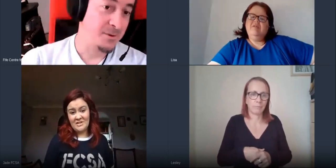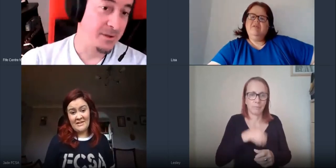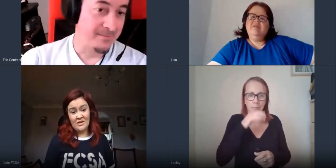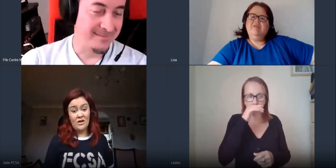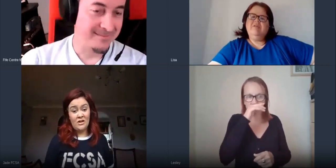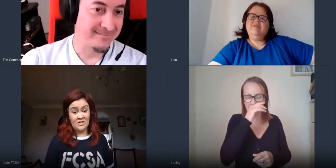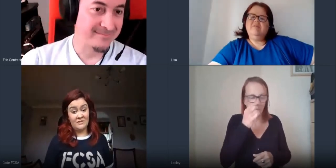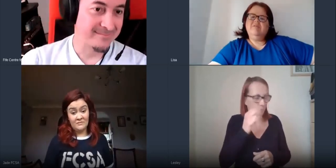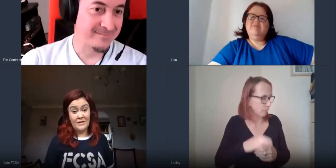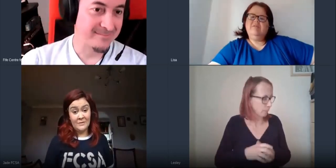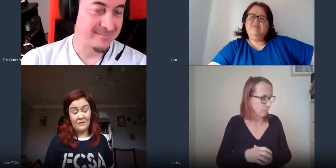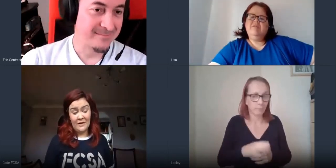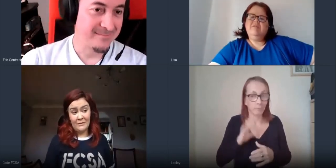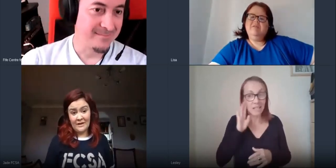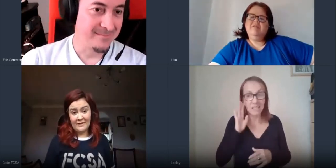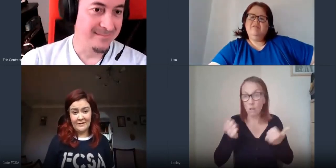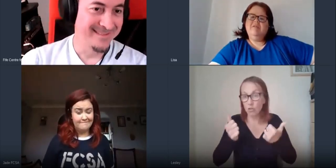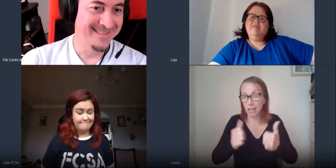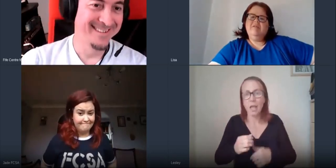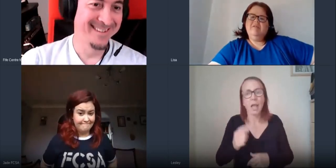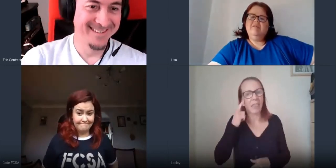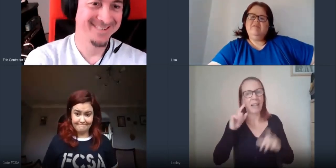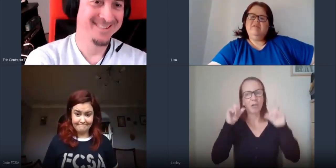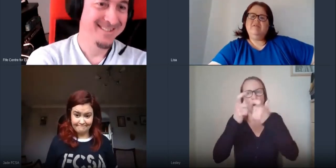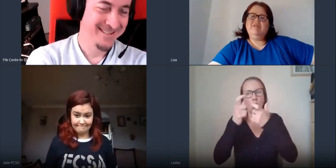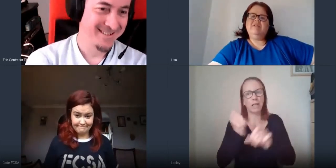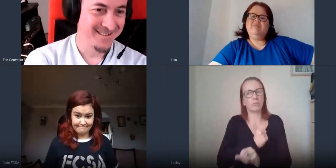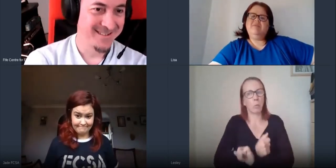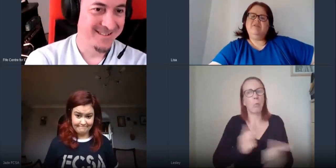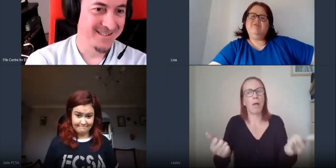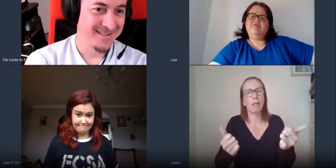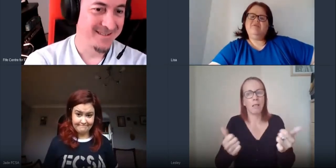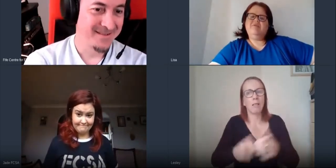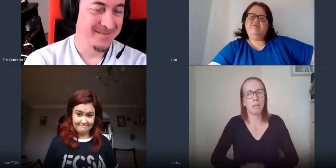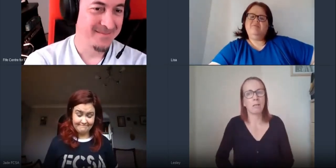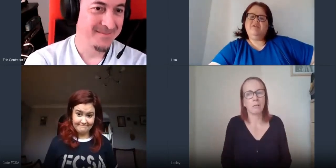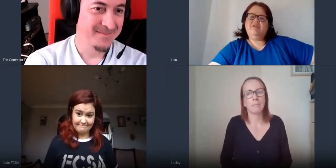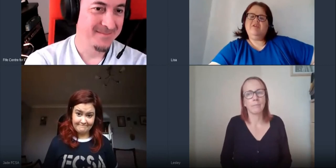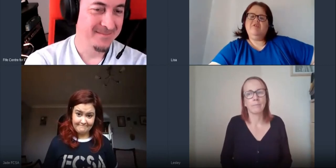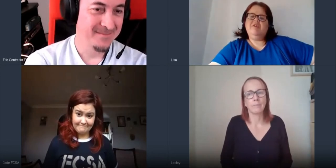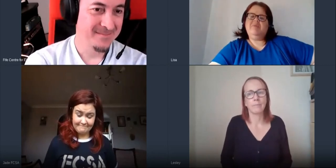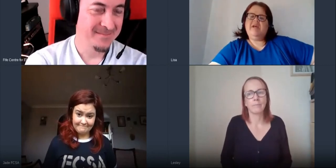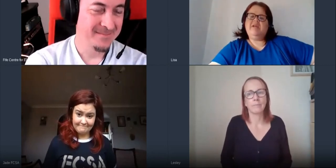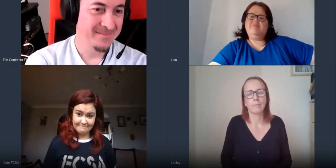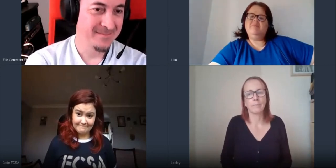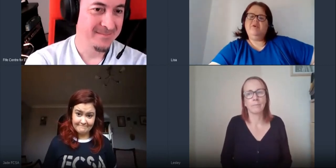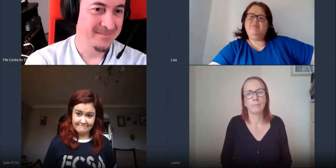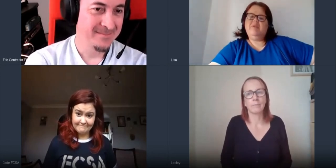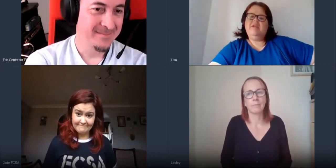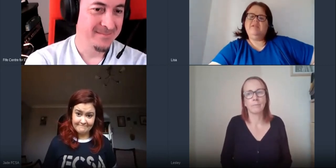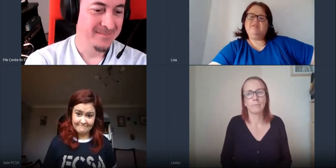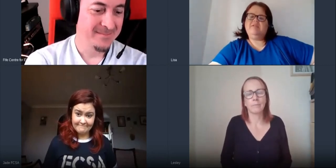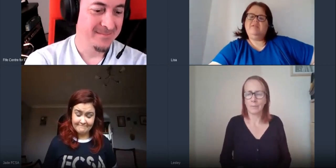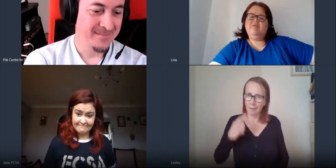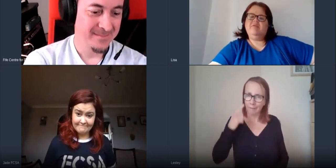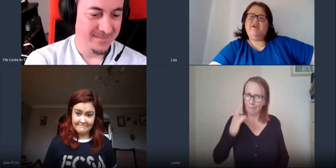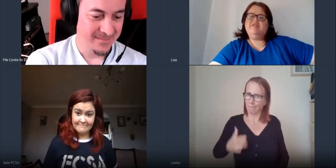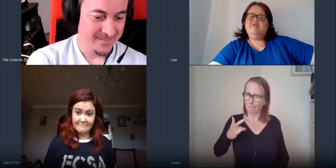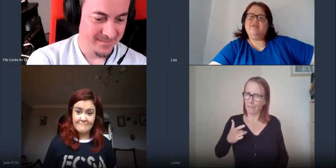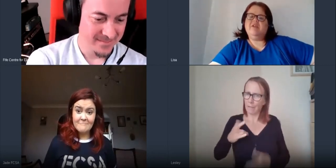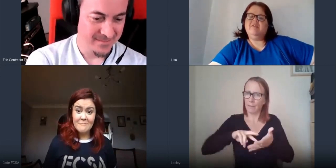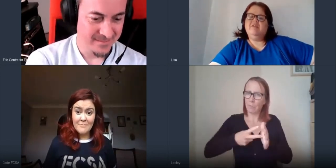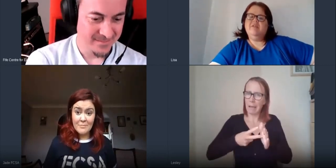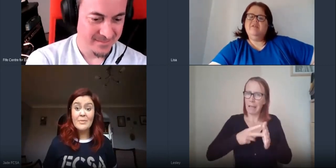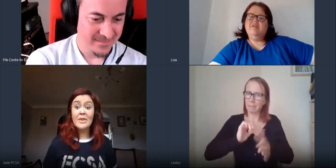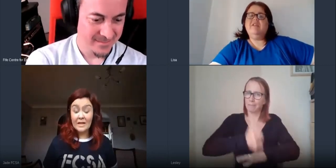the college has done really well on that one i think seem to have got their plan put in place you know effectively